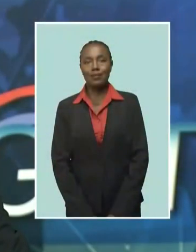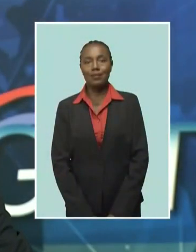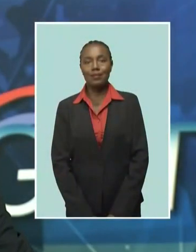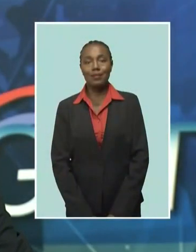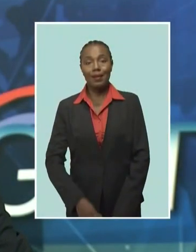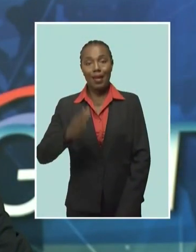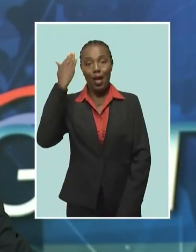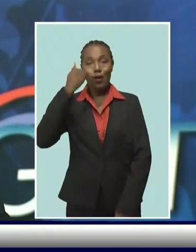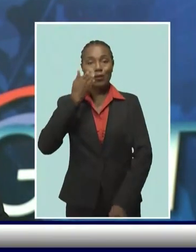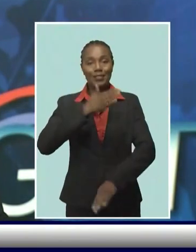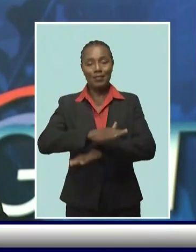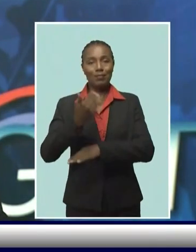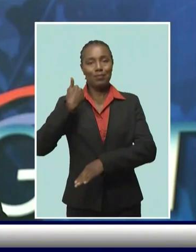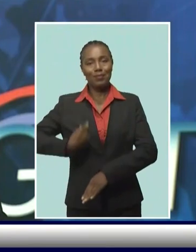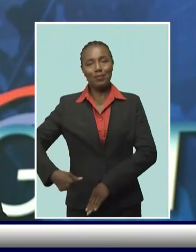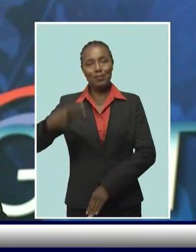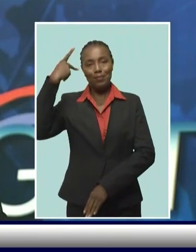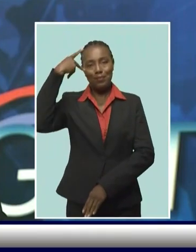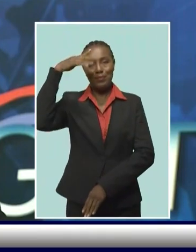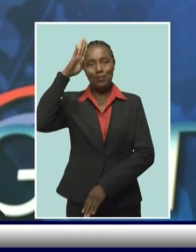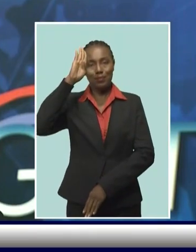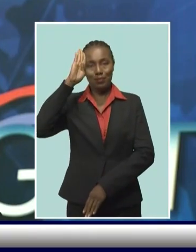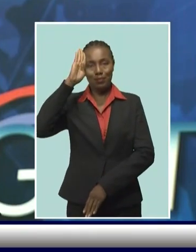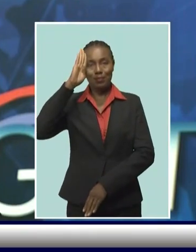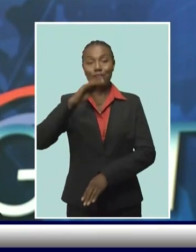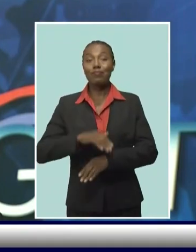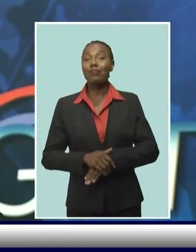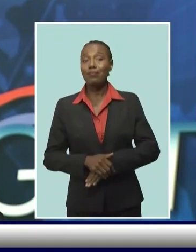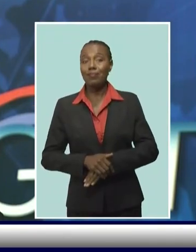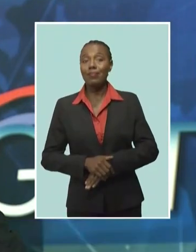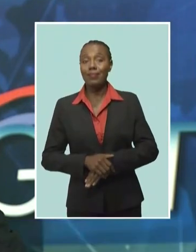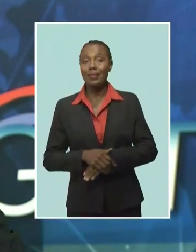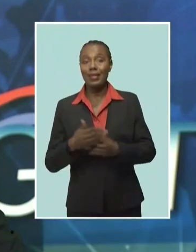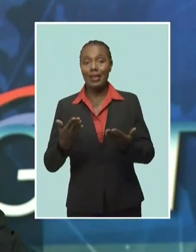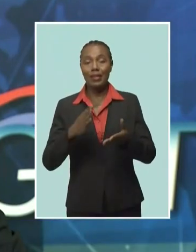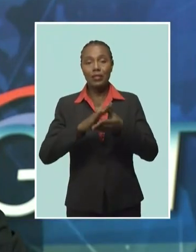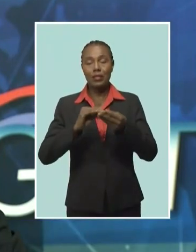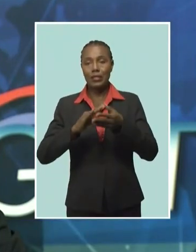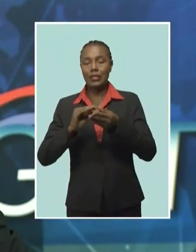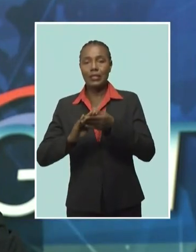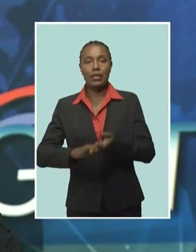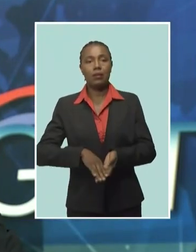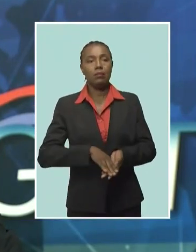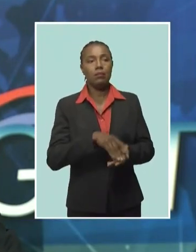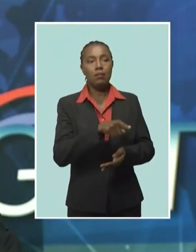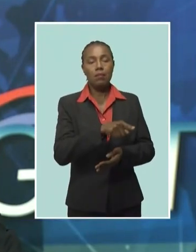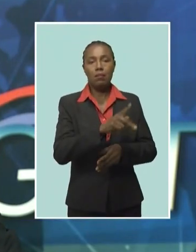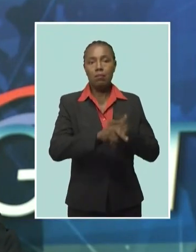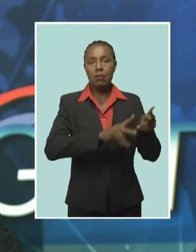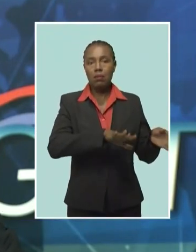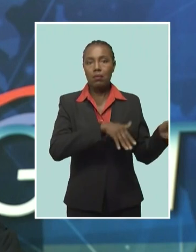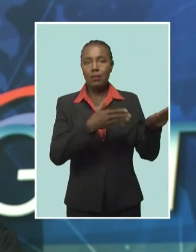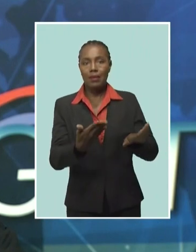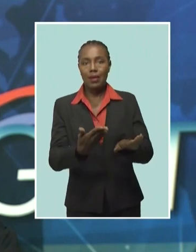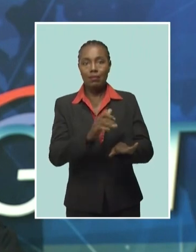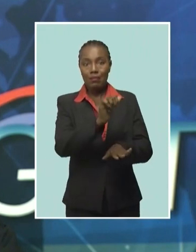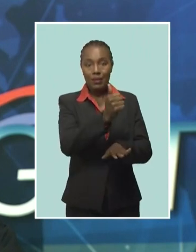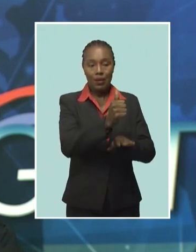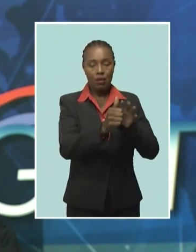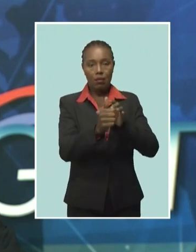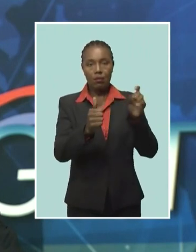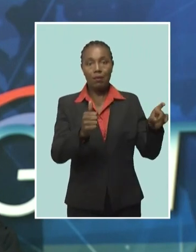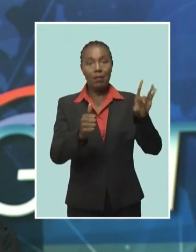Good evening, I'm Pearson Bowen. With estimates indicating that 8 out of 10 deaths in Barbados is caused by non-communicable